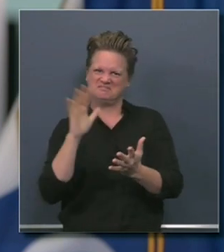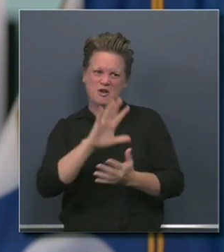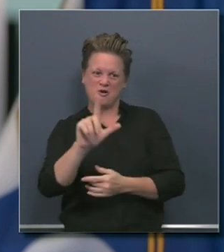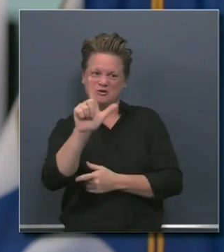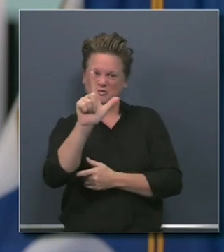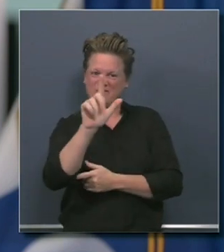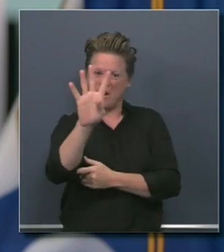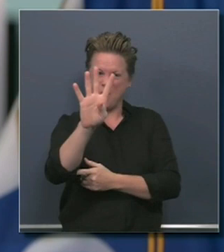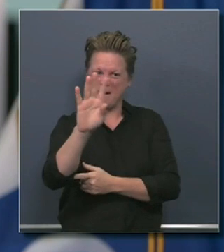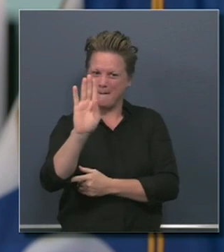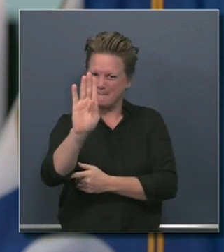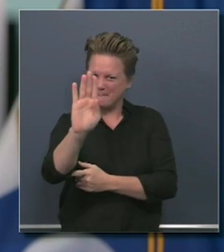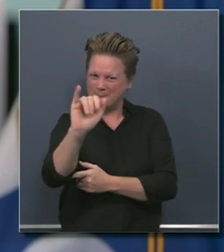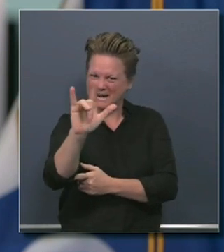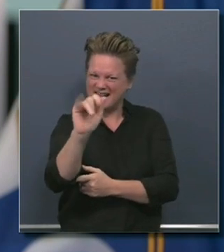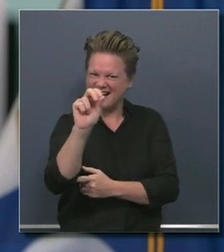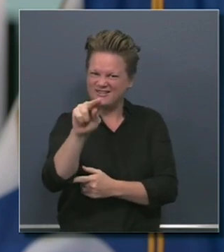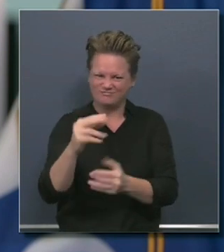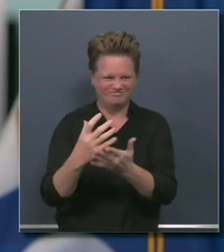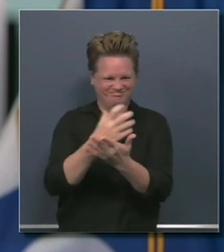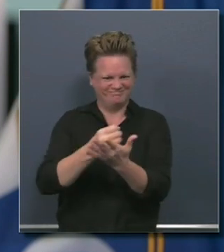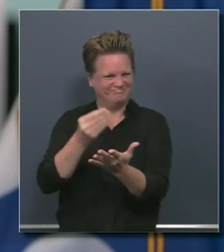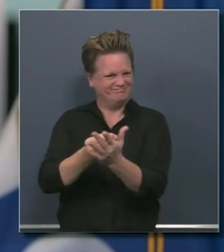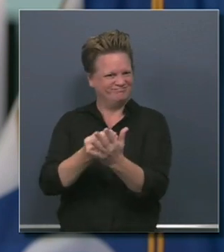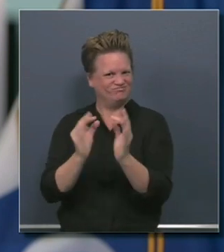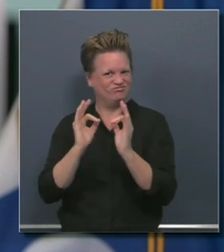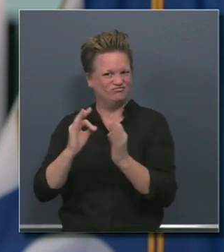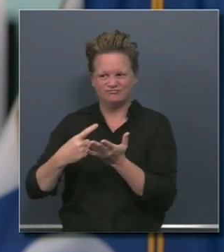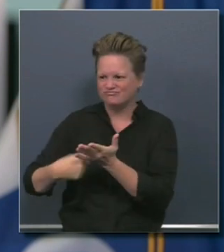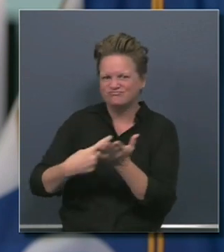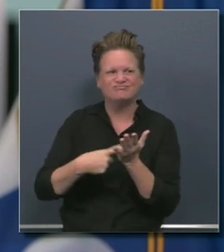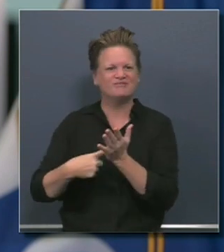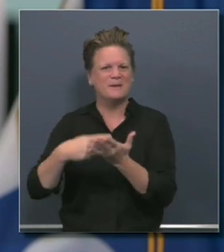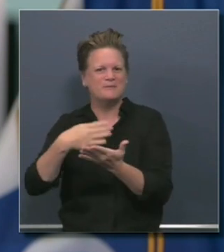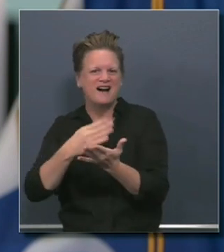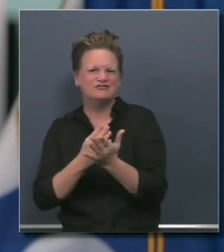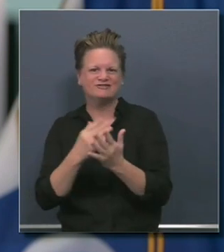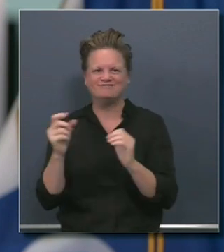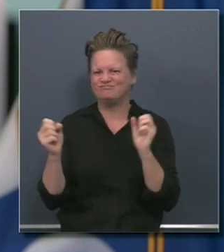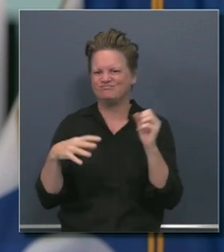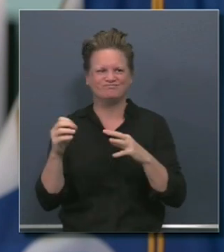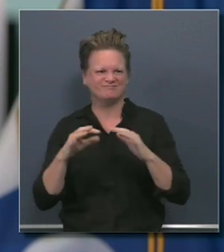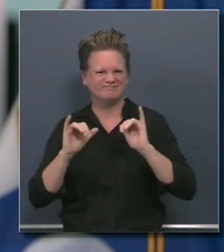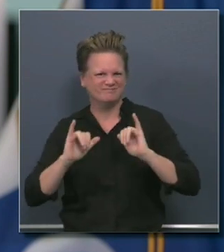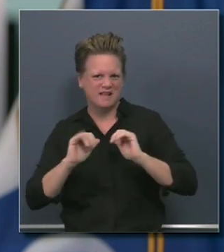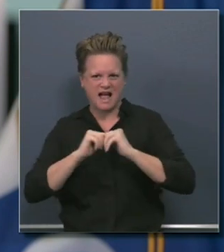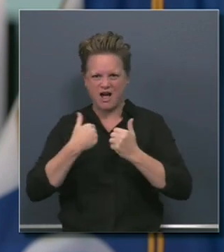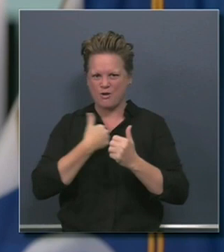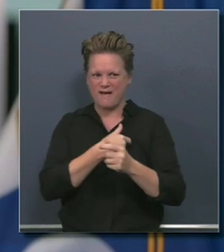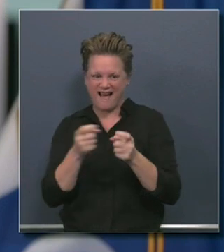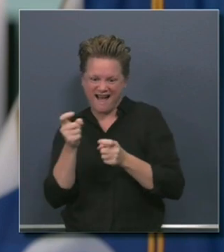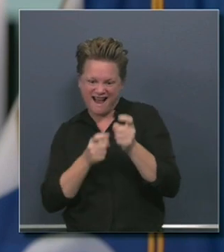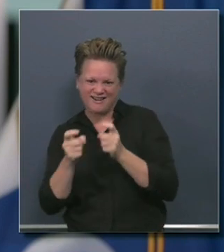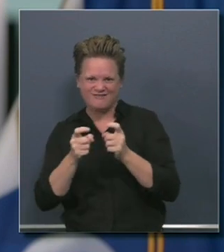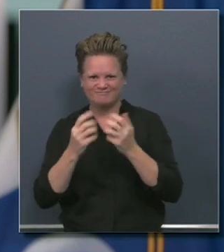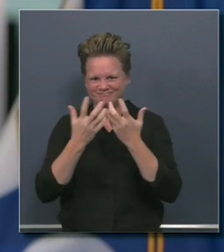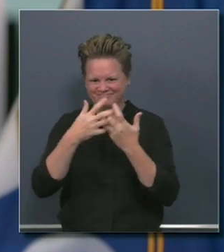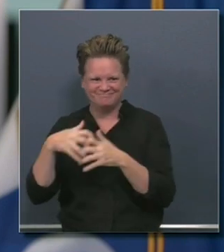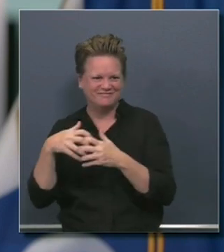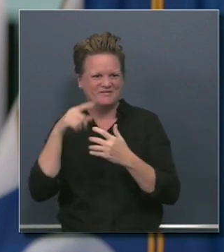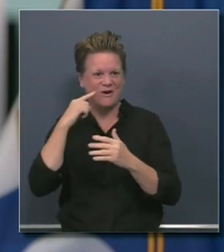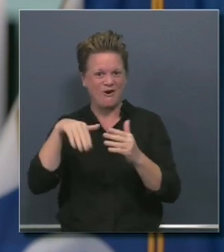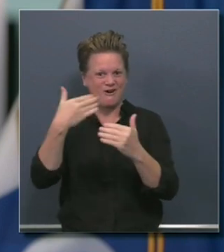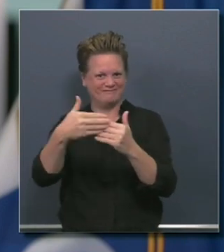billion. We were debating the size of the surplus and how best to manage our budget with that surplus in